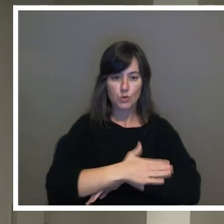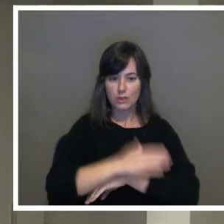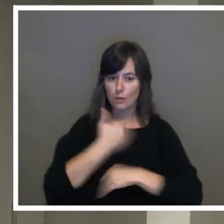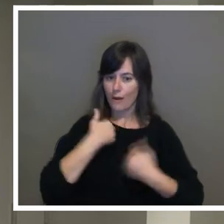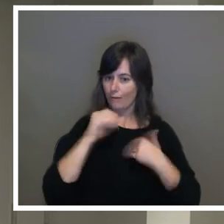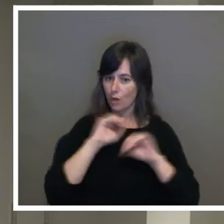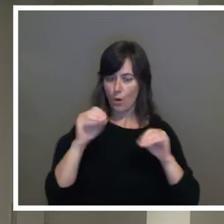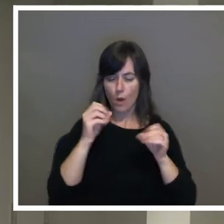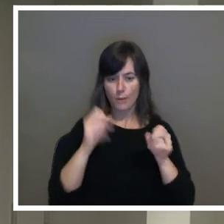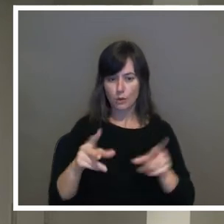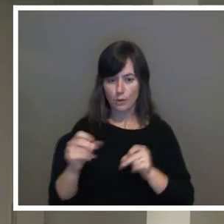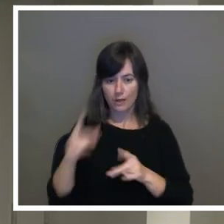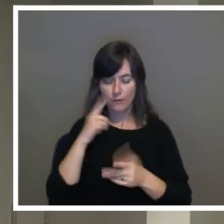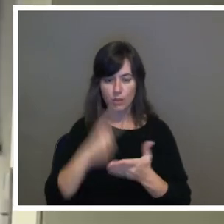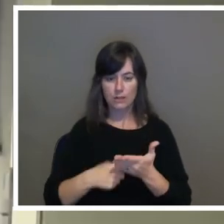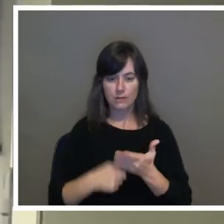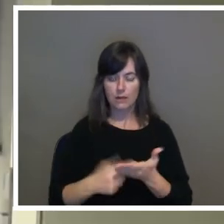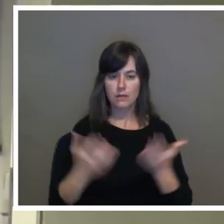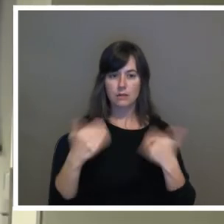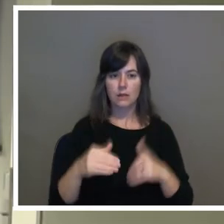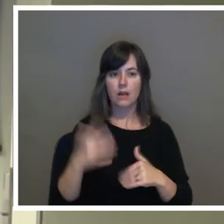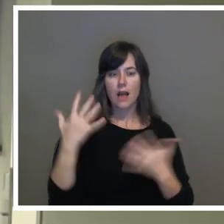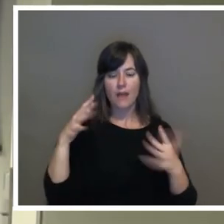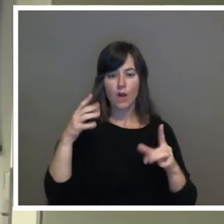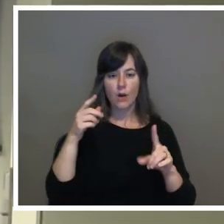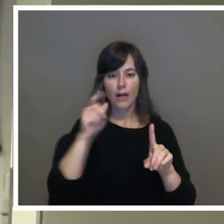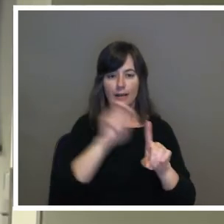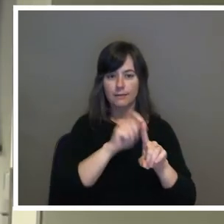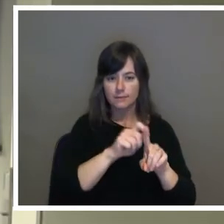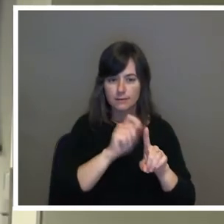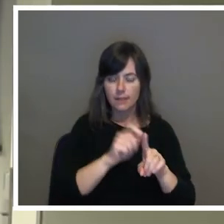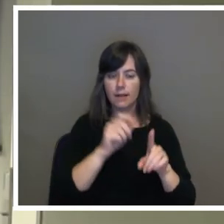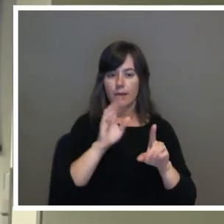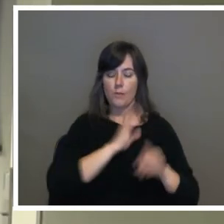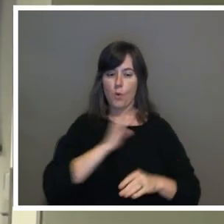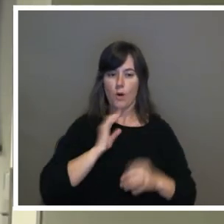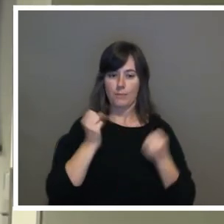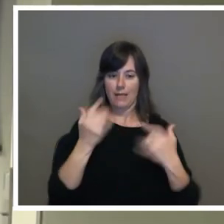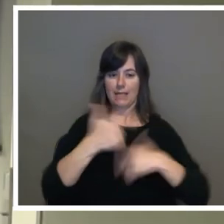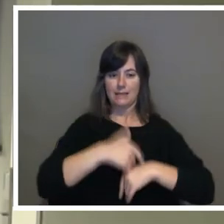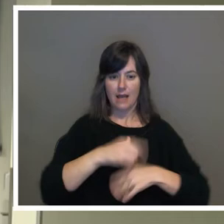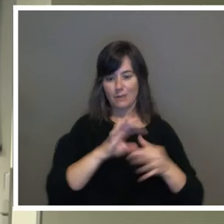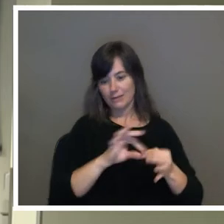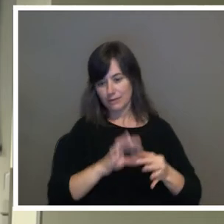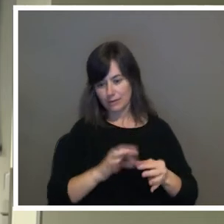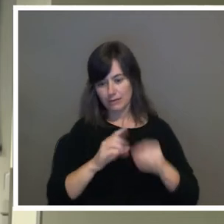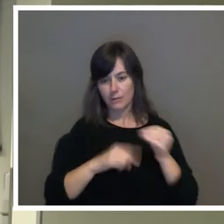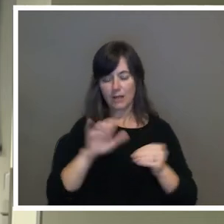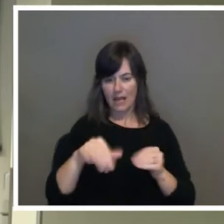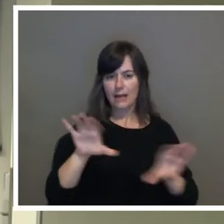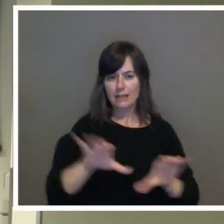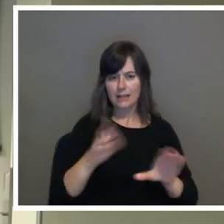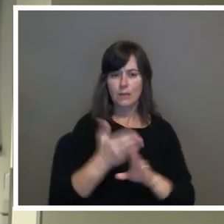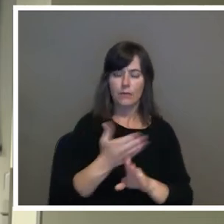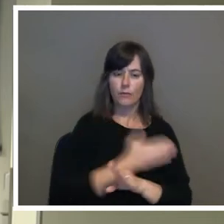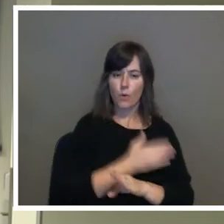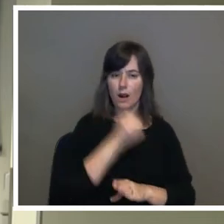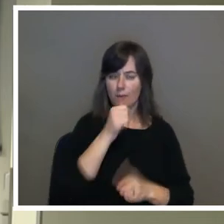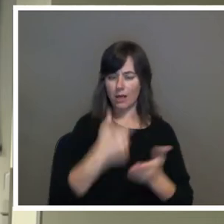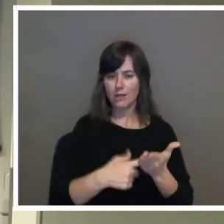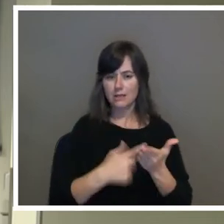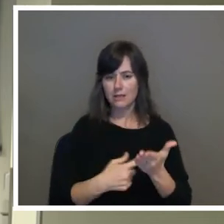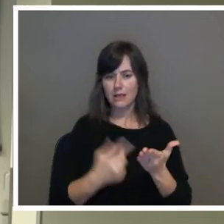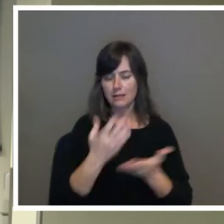I've already harangued the board on many occasions about many different topics, and I did so earlier. So I'm not going to cover some of those same things.